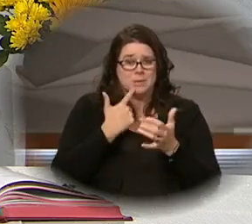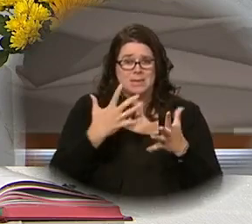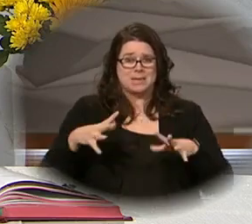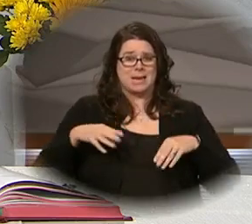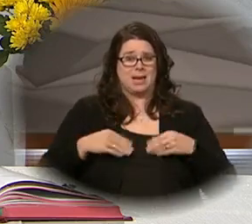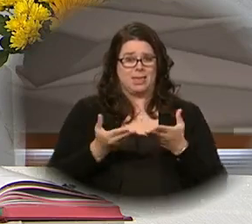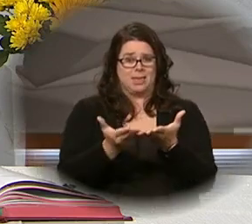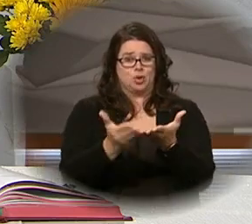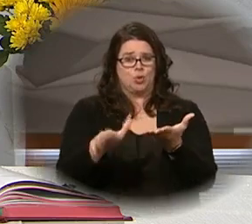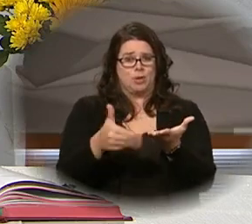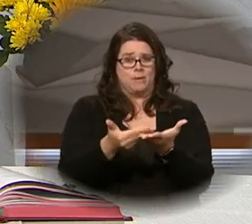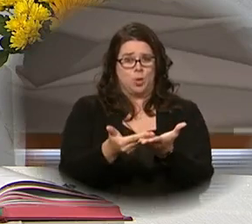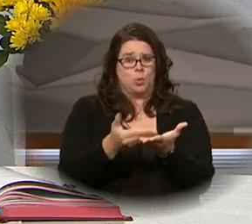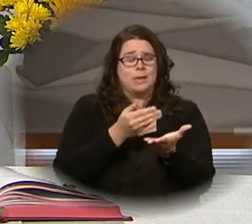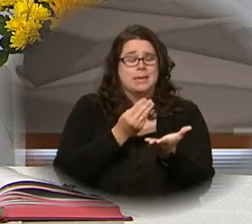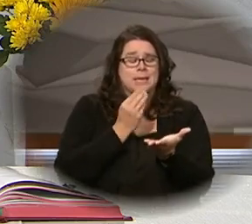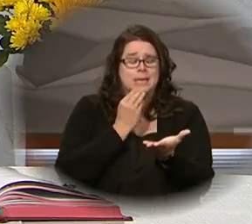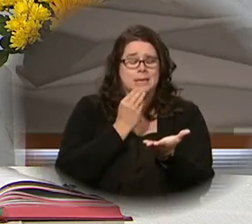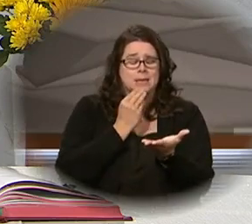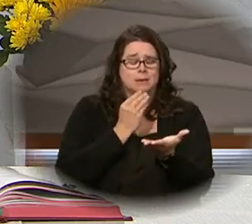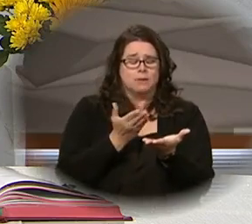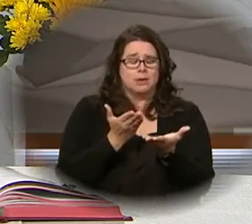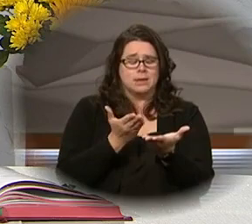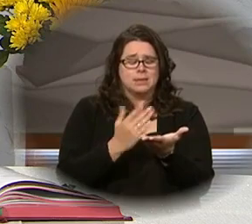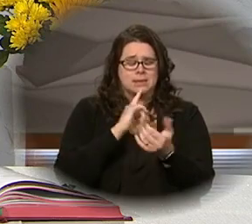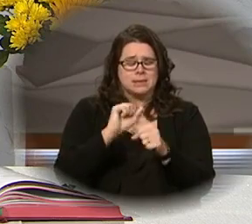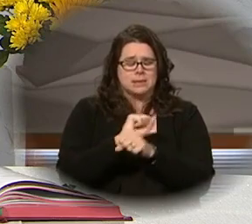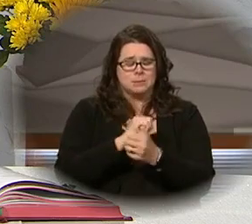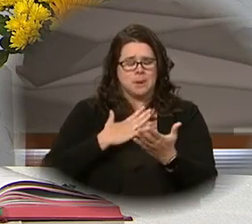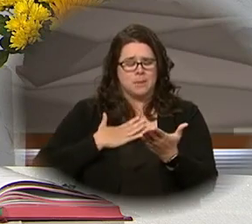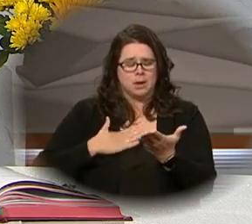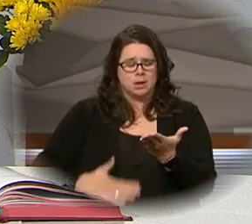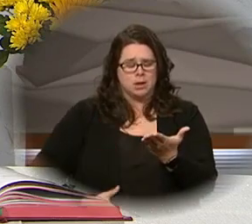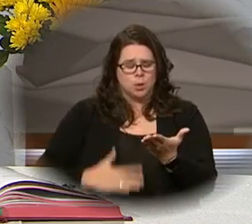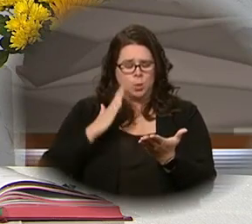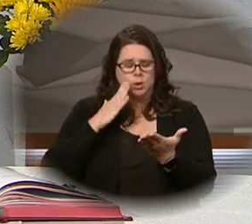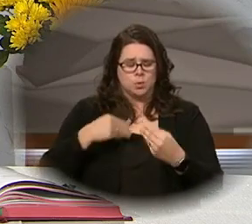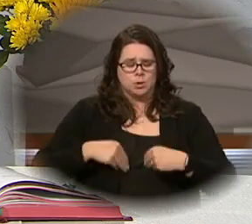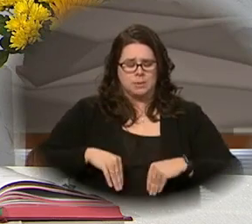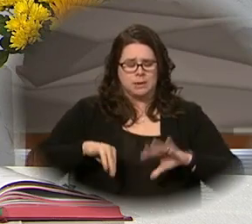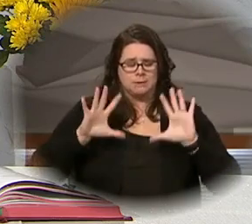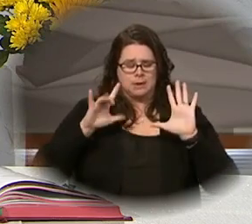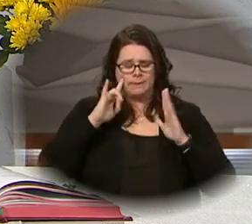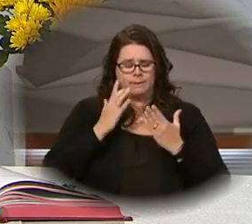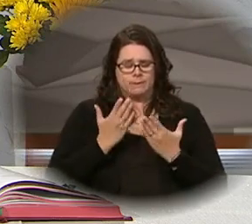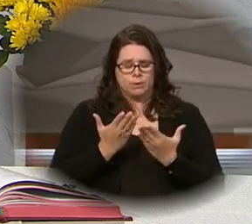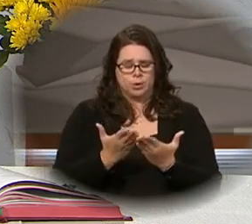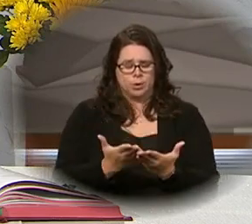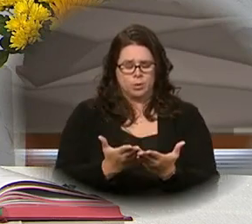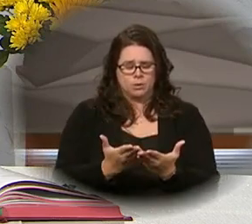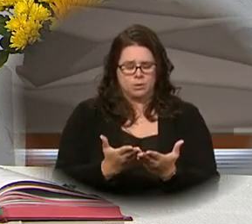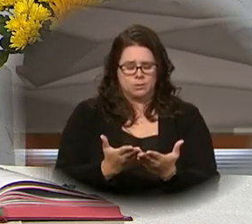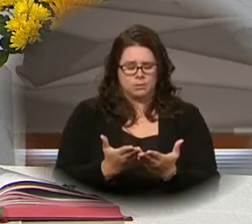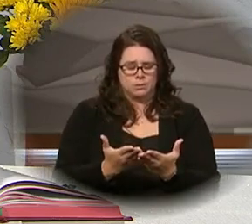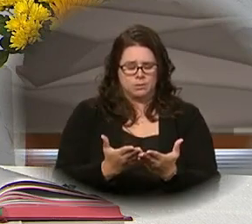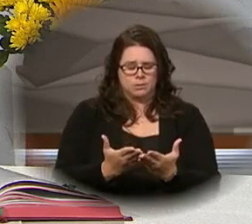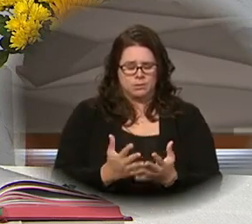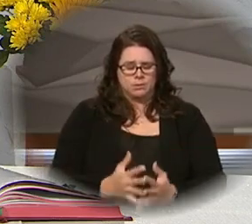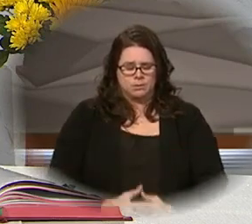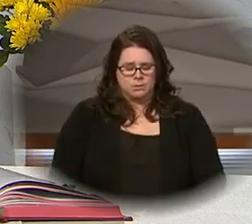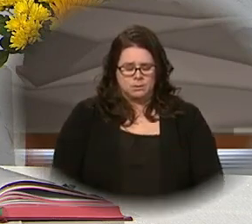Take this, all of you, and eat of it. For this is my body, which will be given up for you.